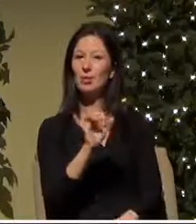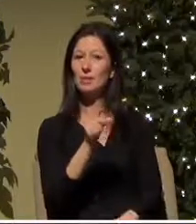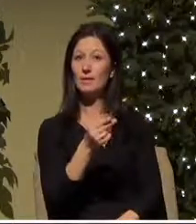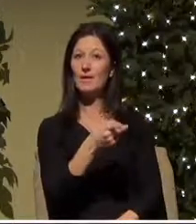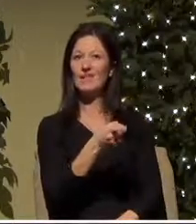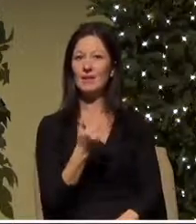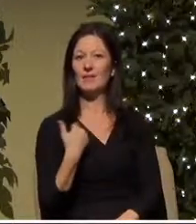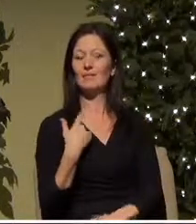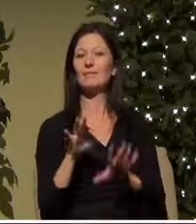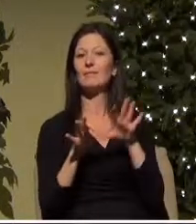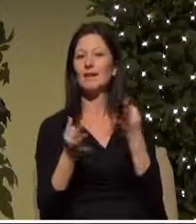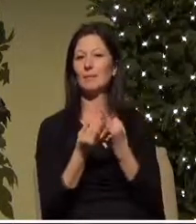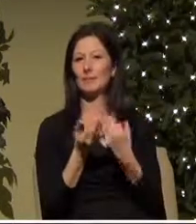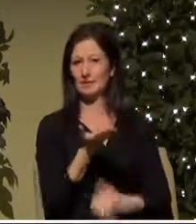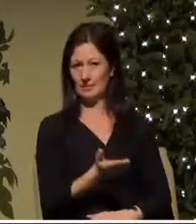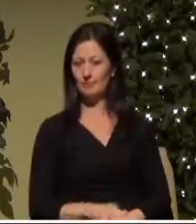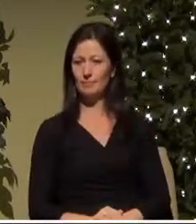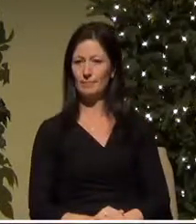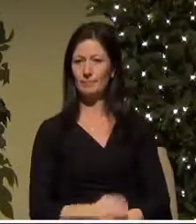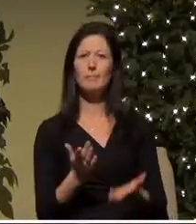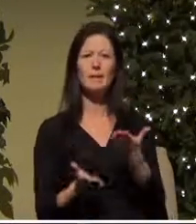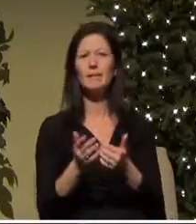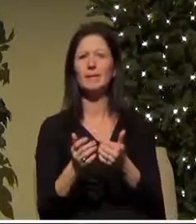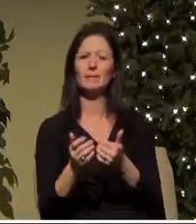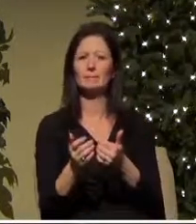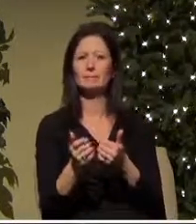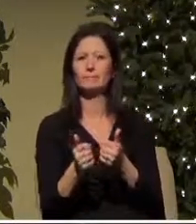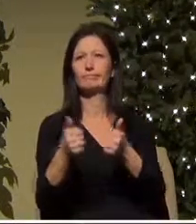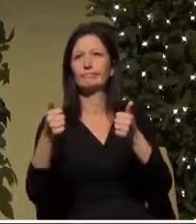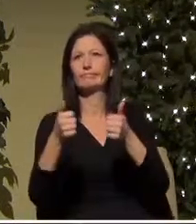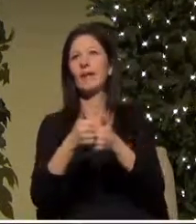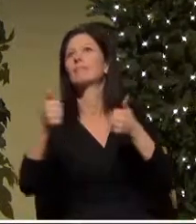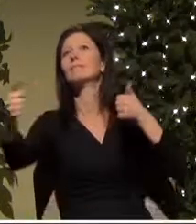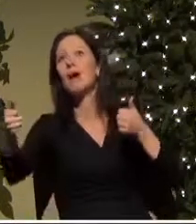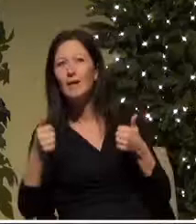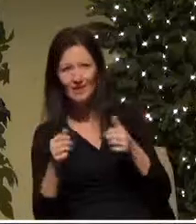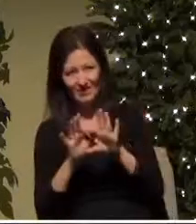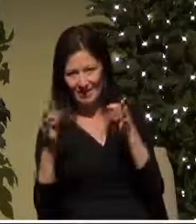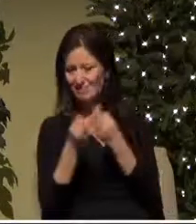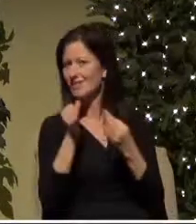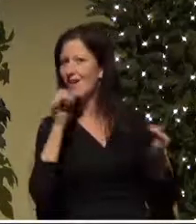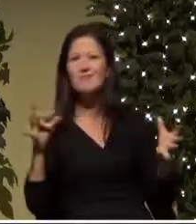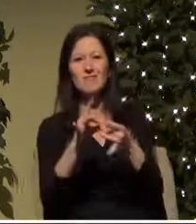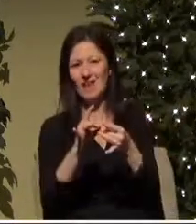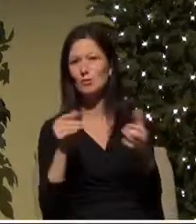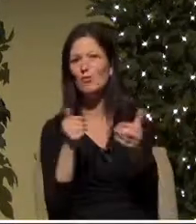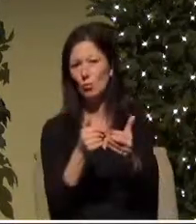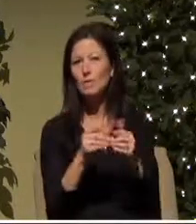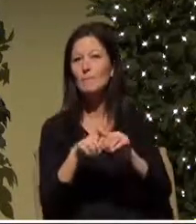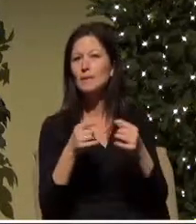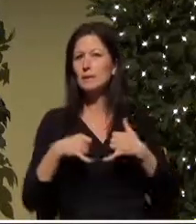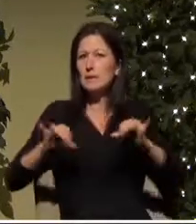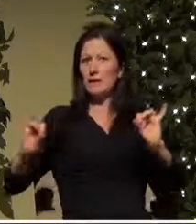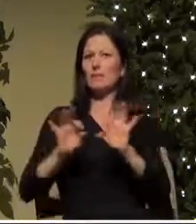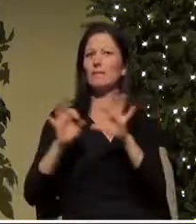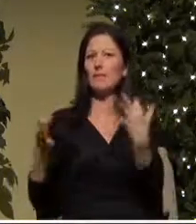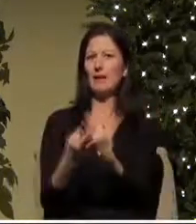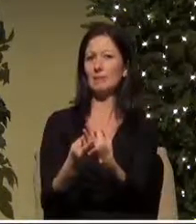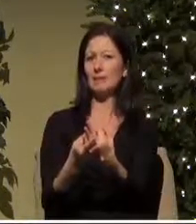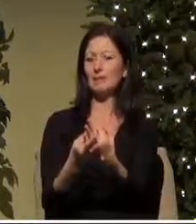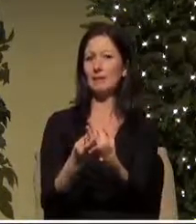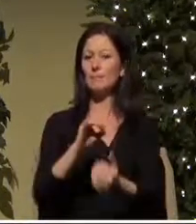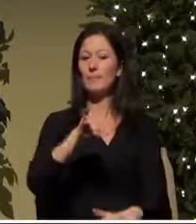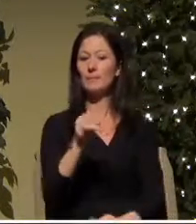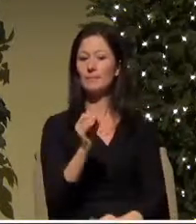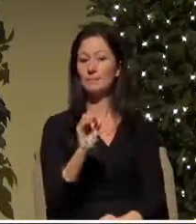family now they might be distant family they might not be closely connected at all but it's still family that Joseph